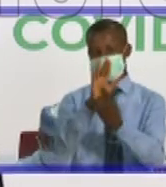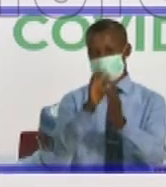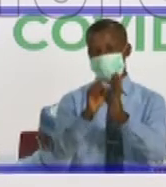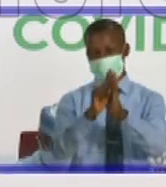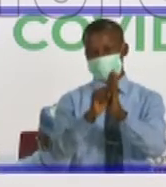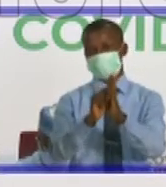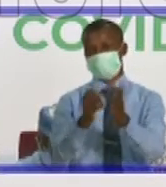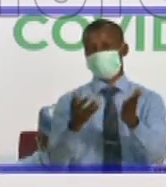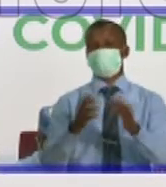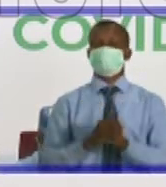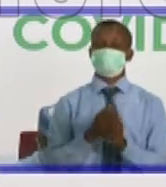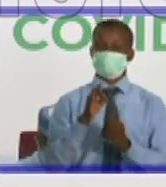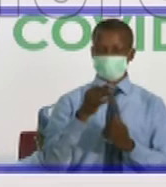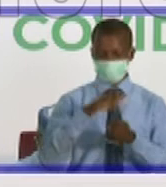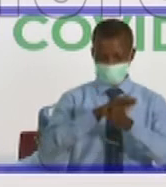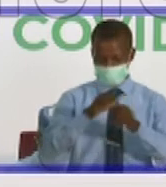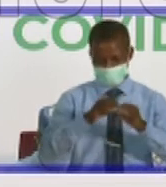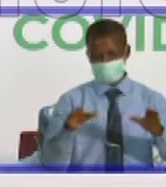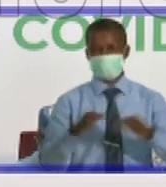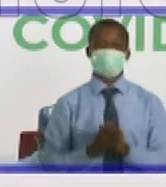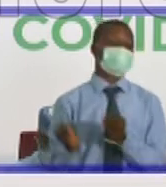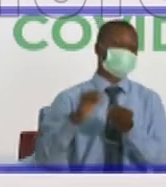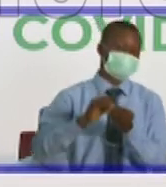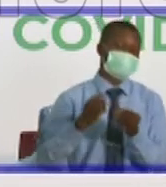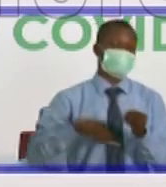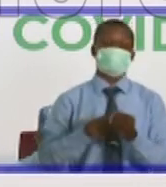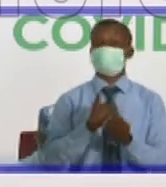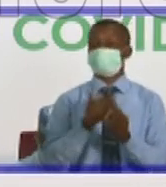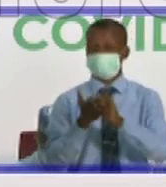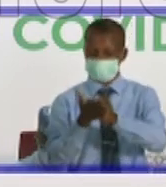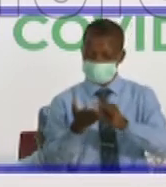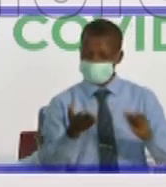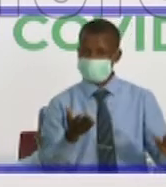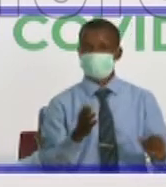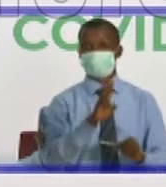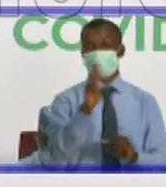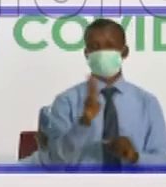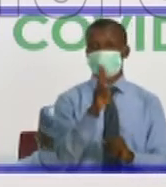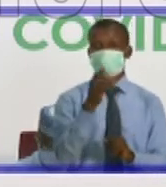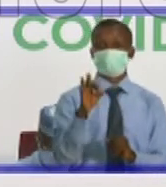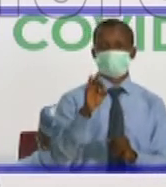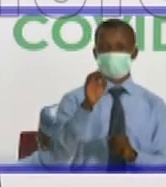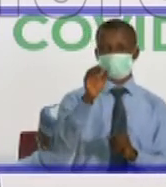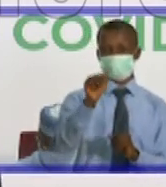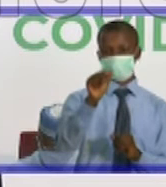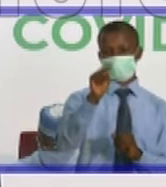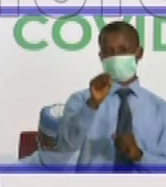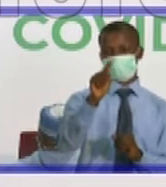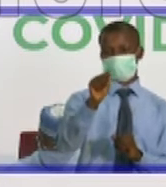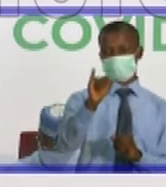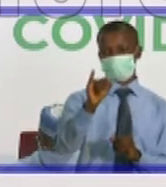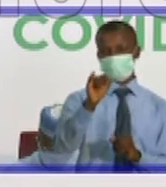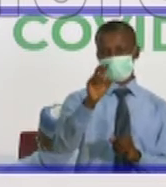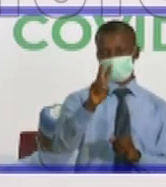In addition, we have also removed the use of antivirals from our treatment guidelines.